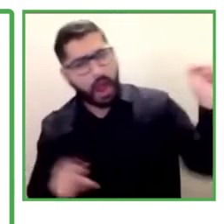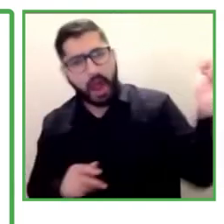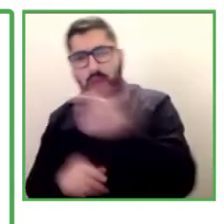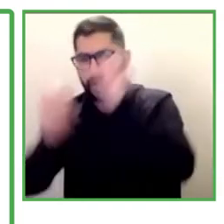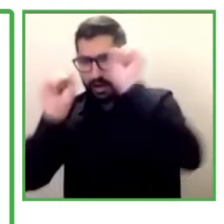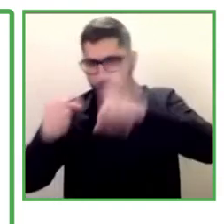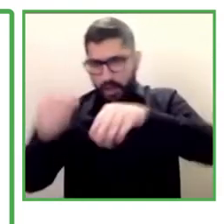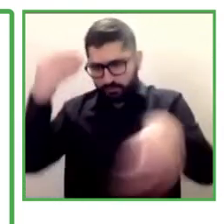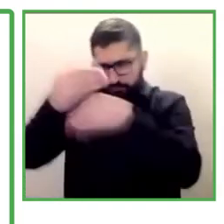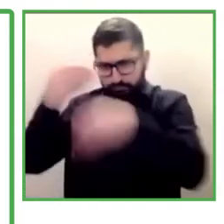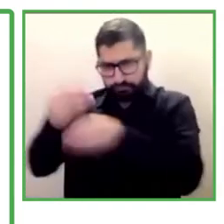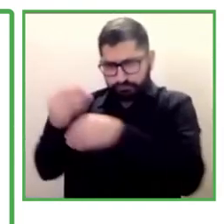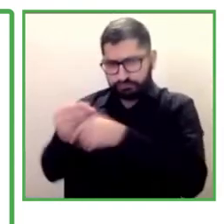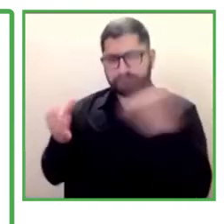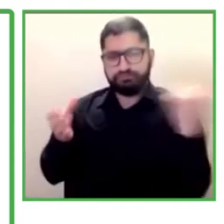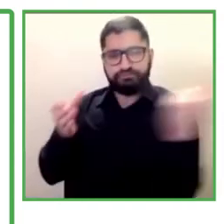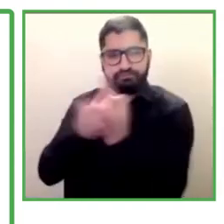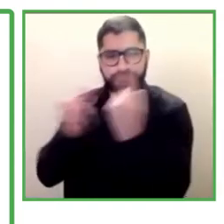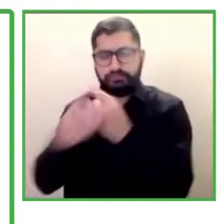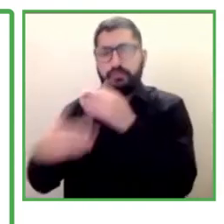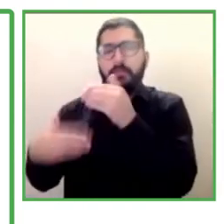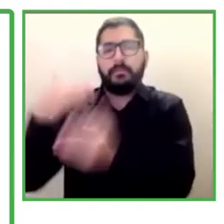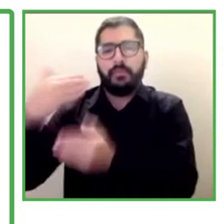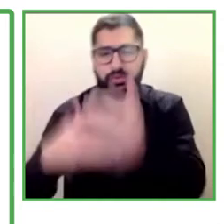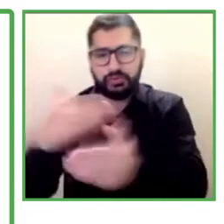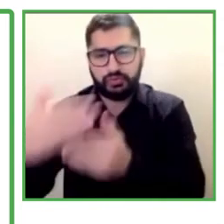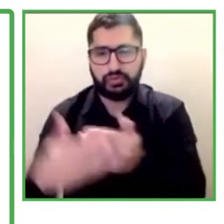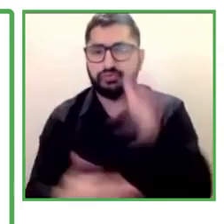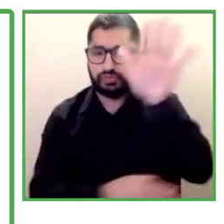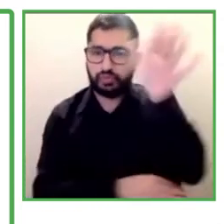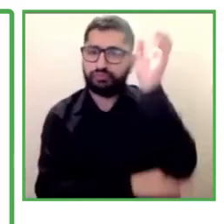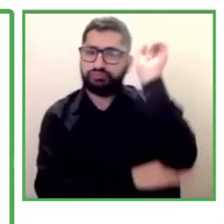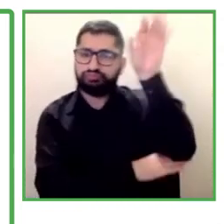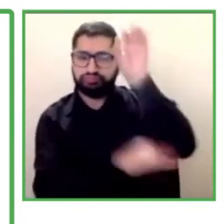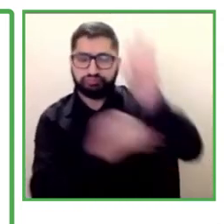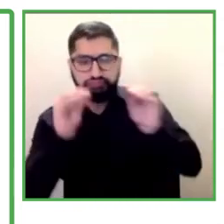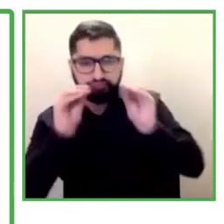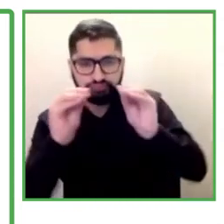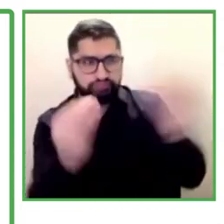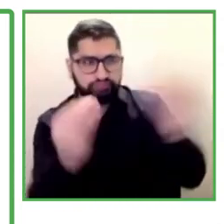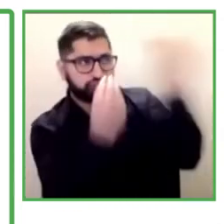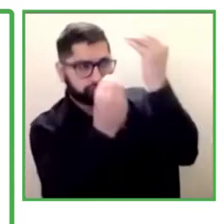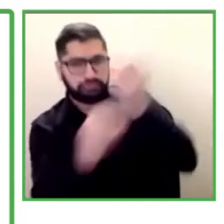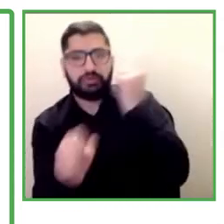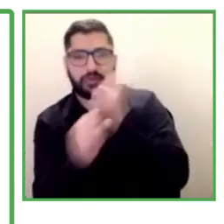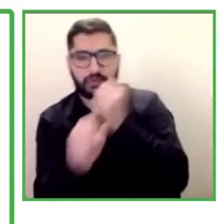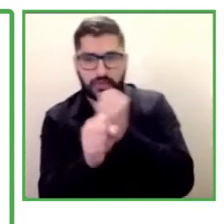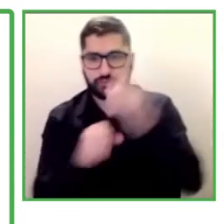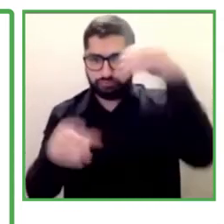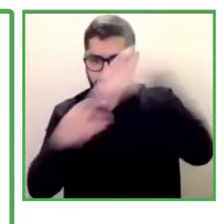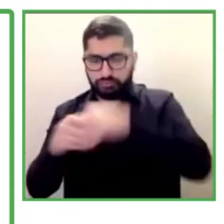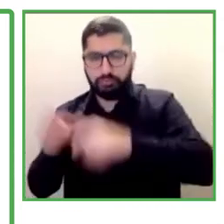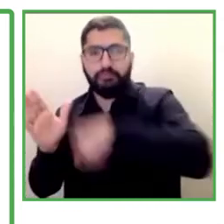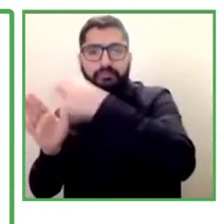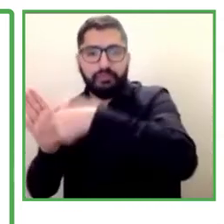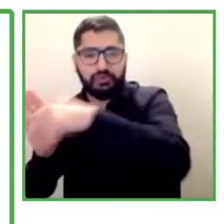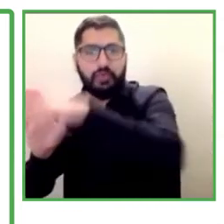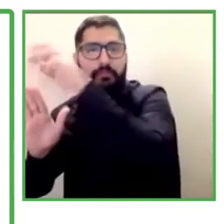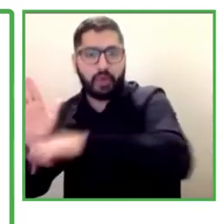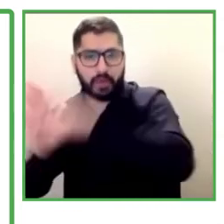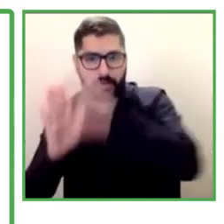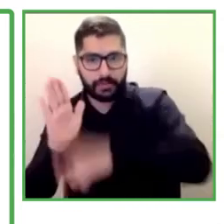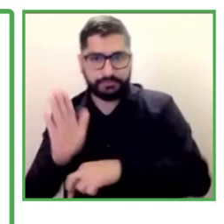different parts that are all part of the inclusion. So this project here in Chile,